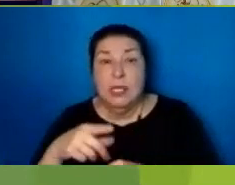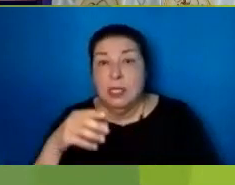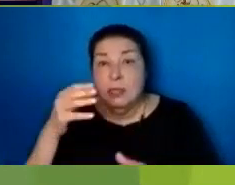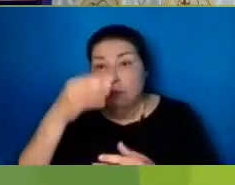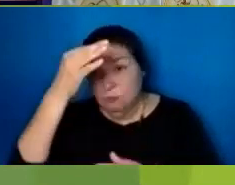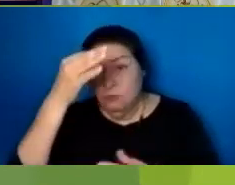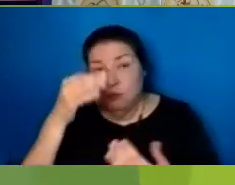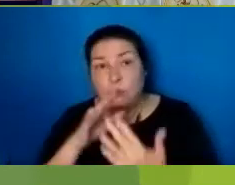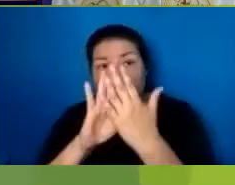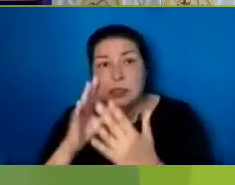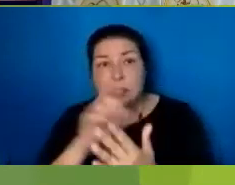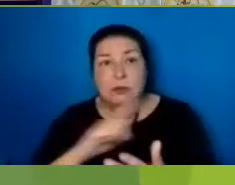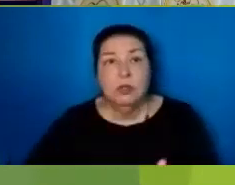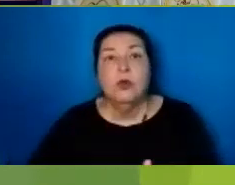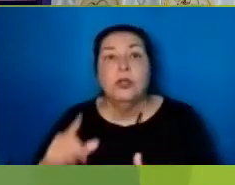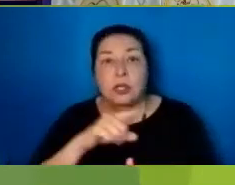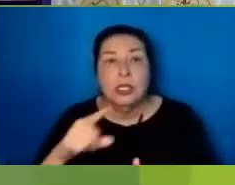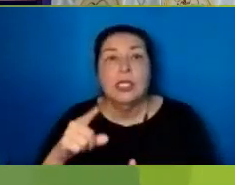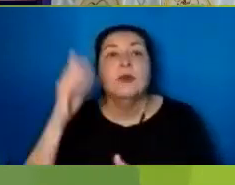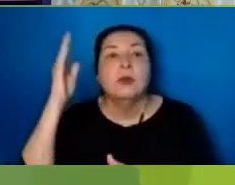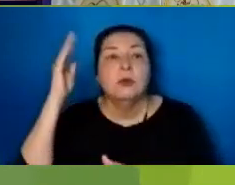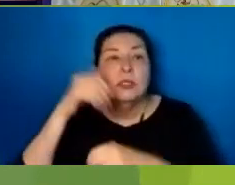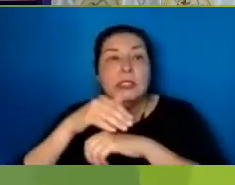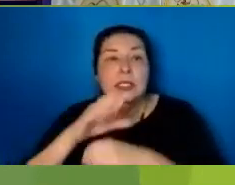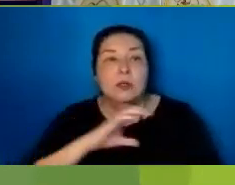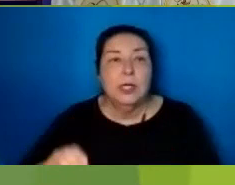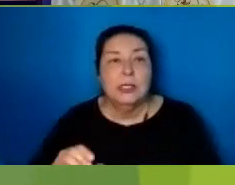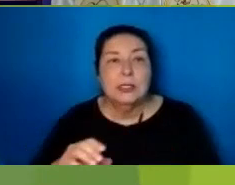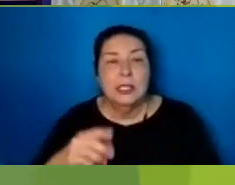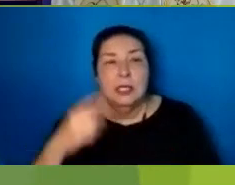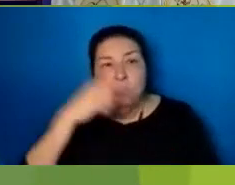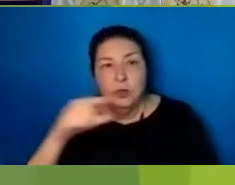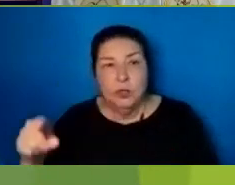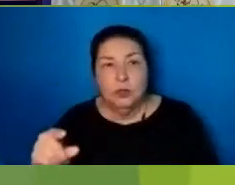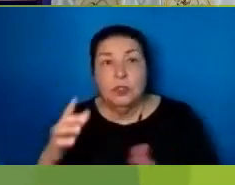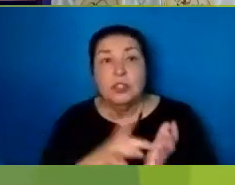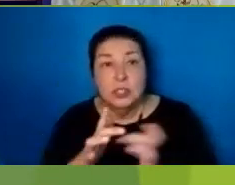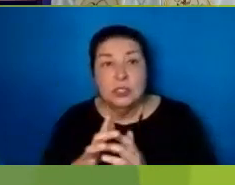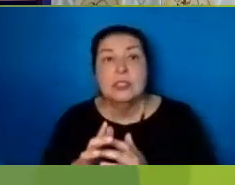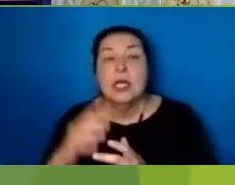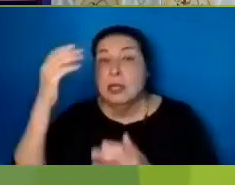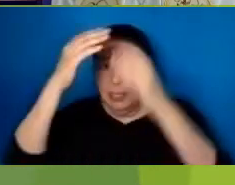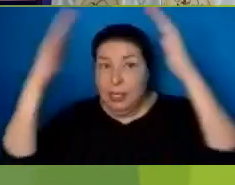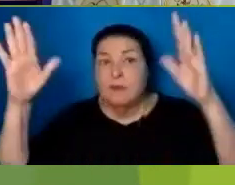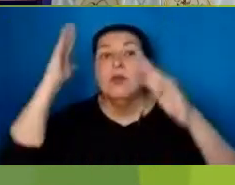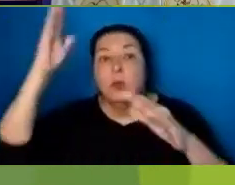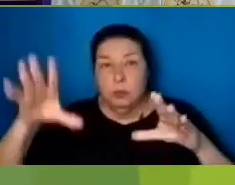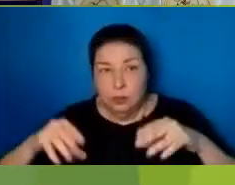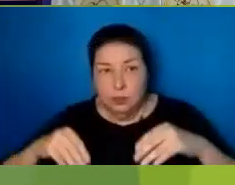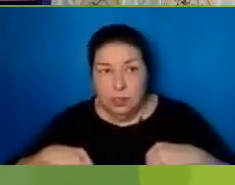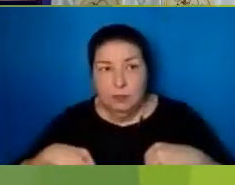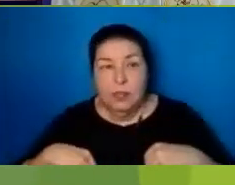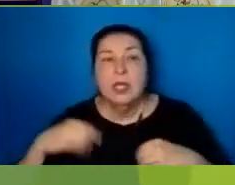Christ appointed for you Jesus Whom heaven must receive Until the time for restoring all things